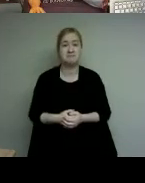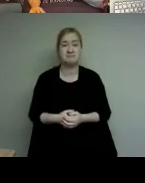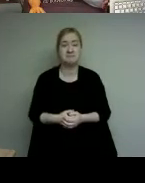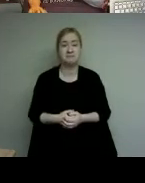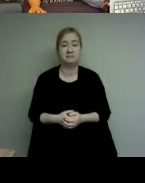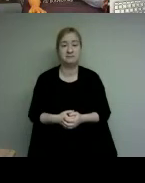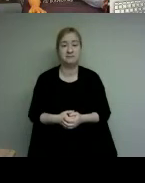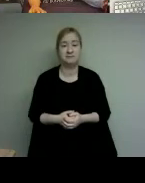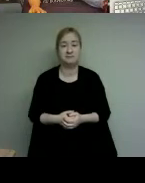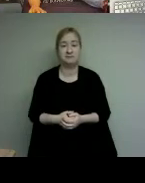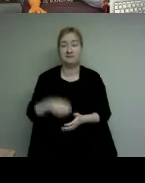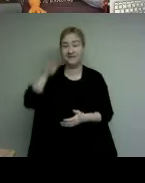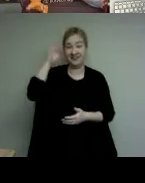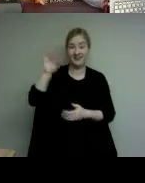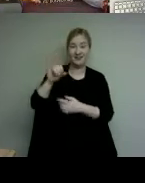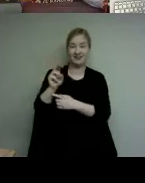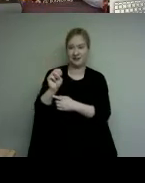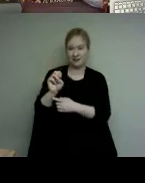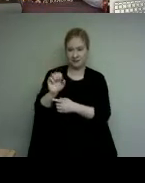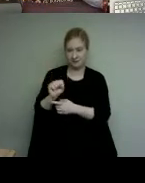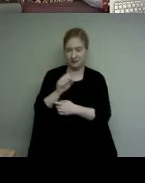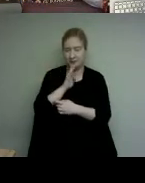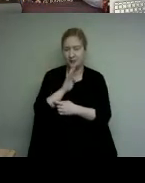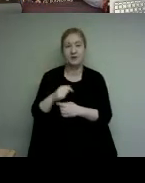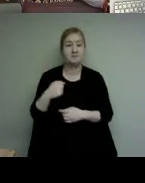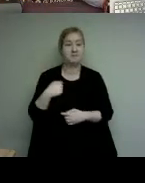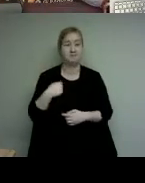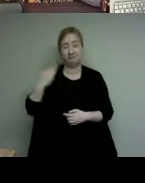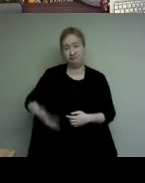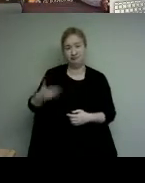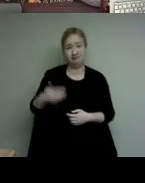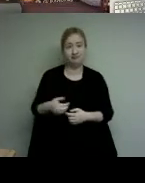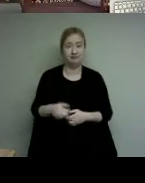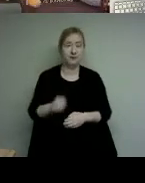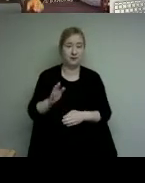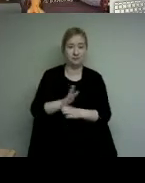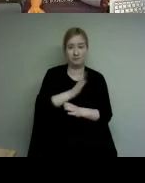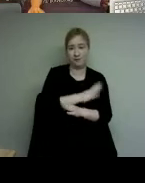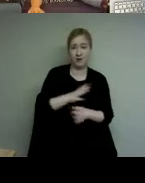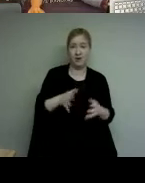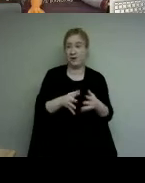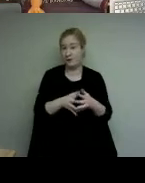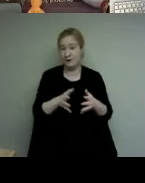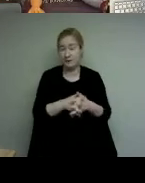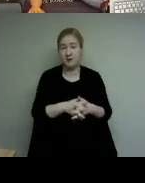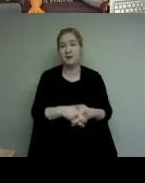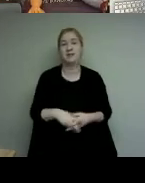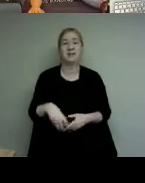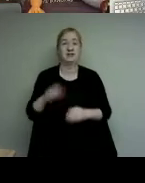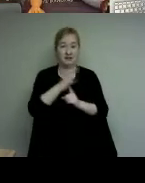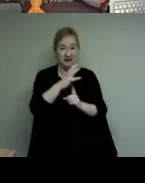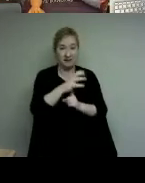i am a former three-time breakup champion at cfl hall of famer with the winnipeg group bombers in the canadian football league